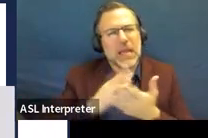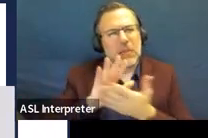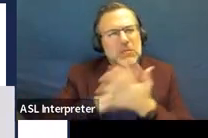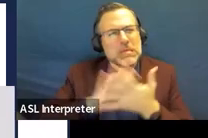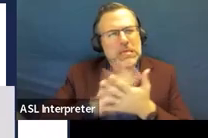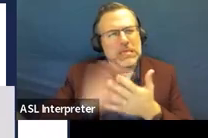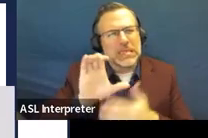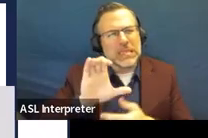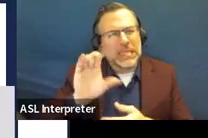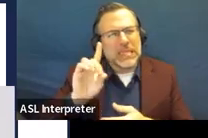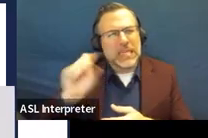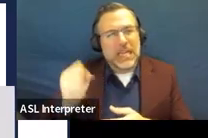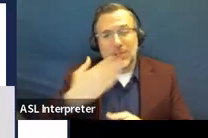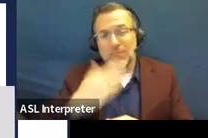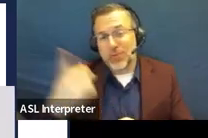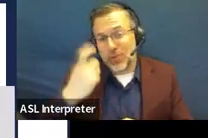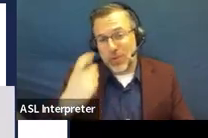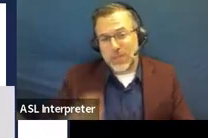Good question, Karen. Thank you.